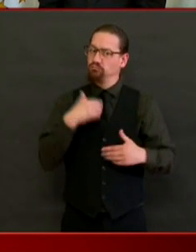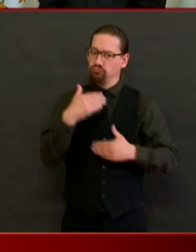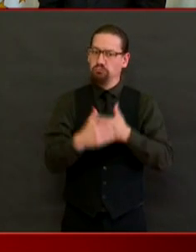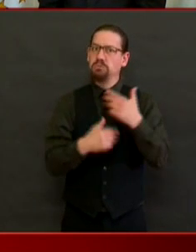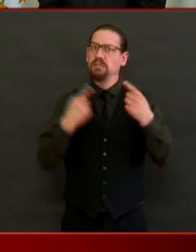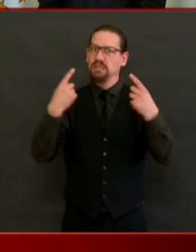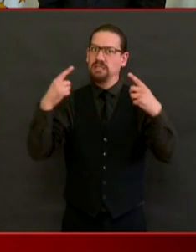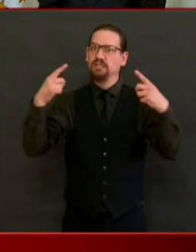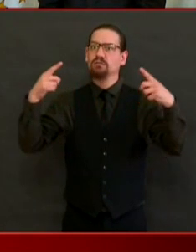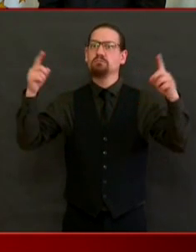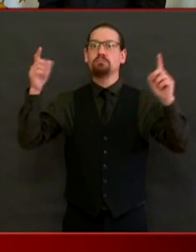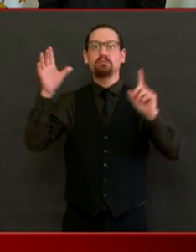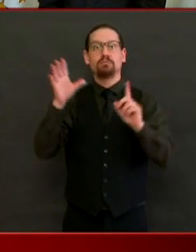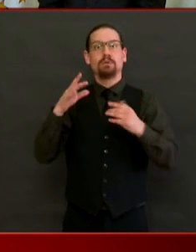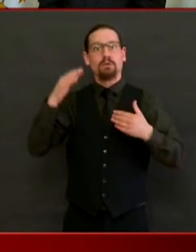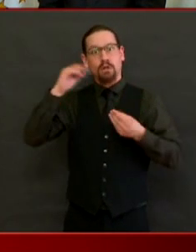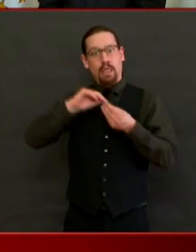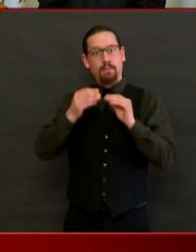the,